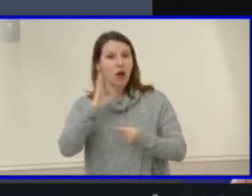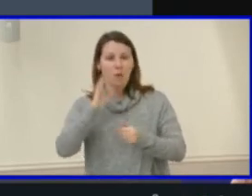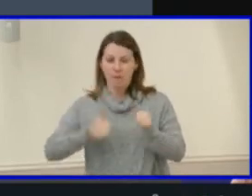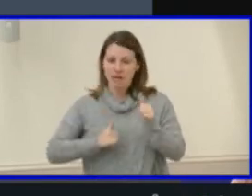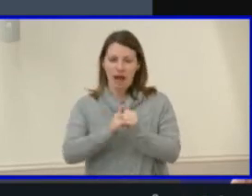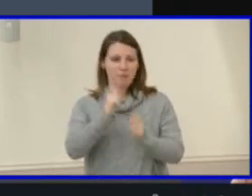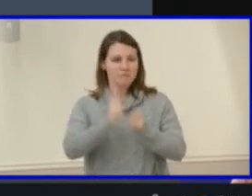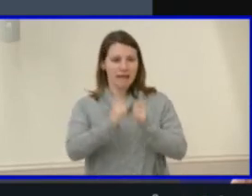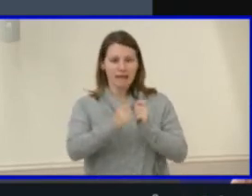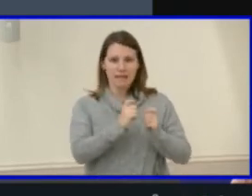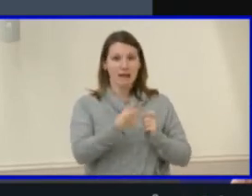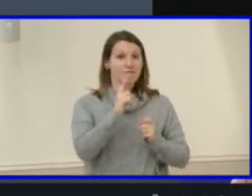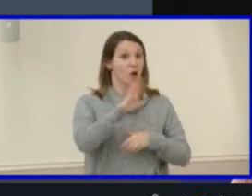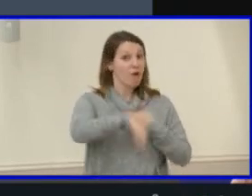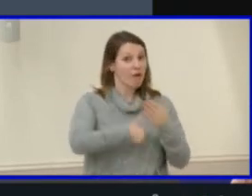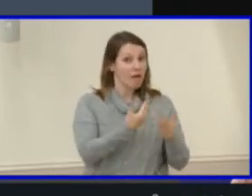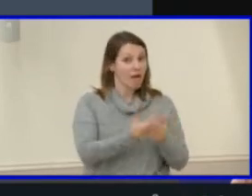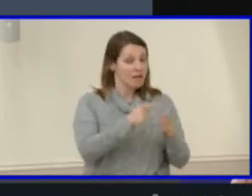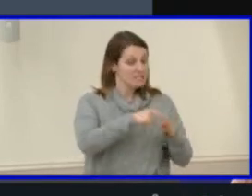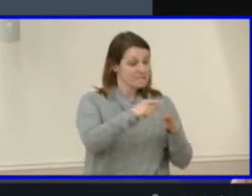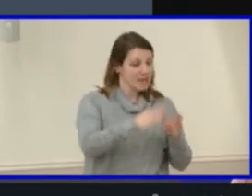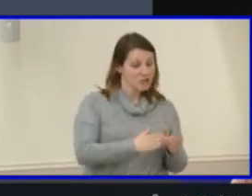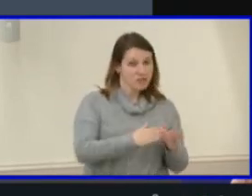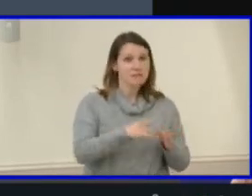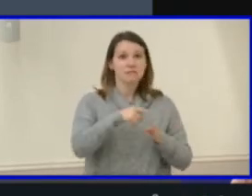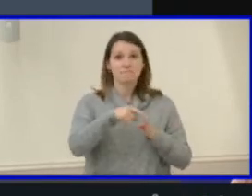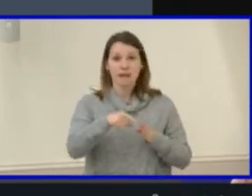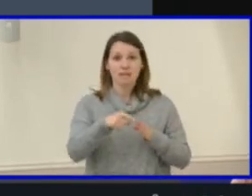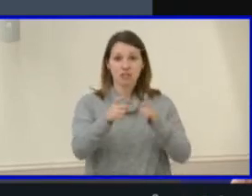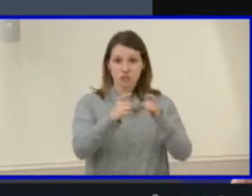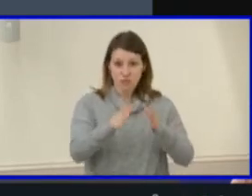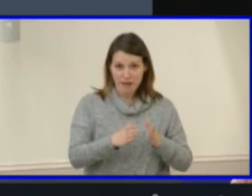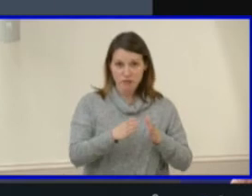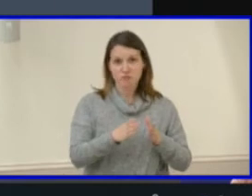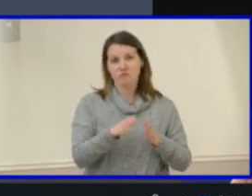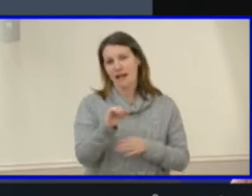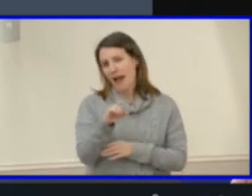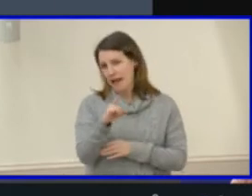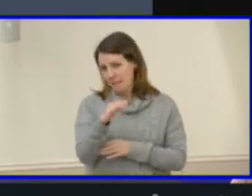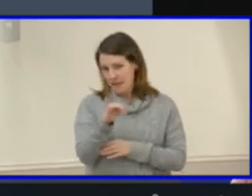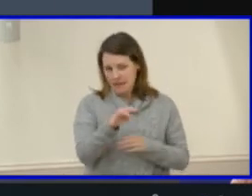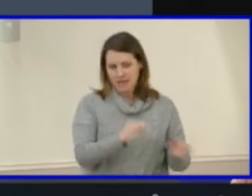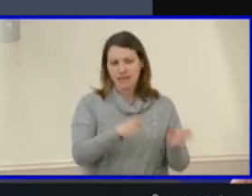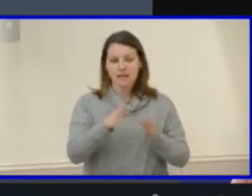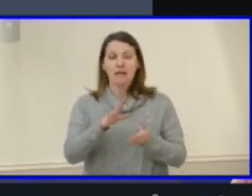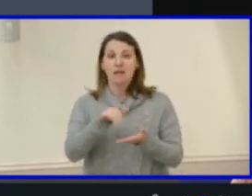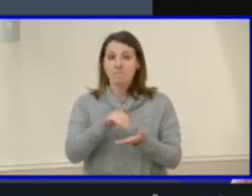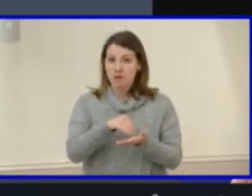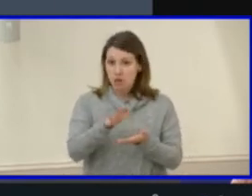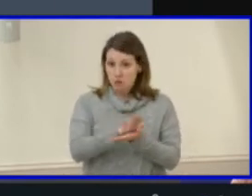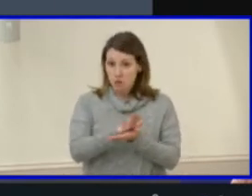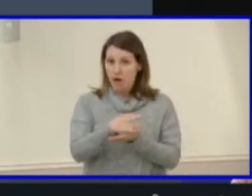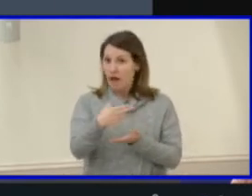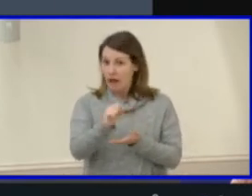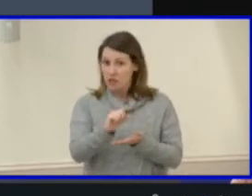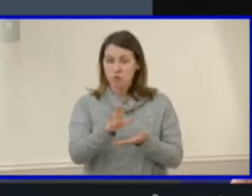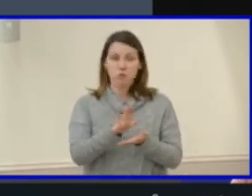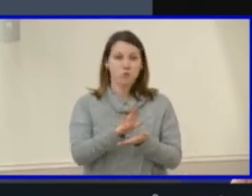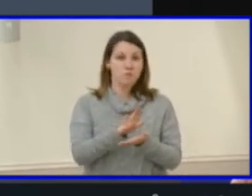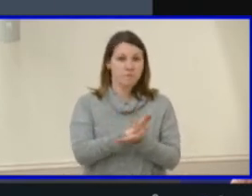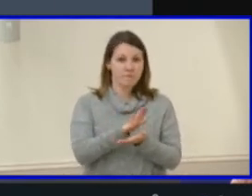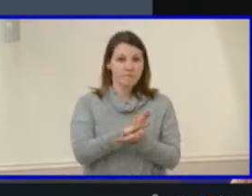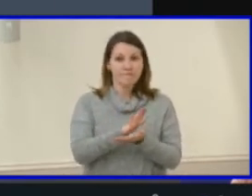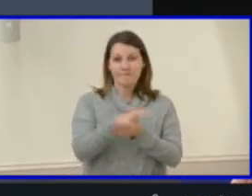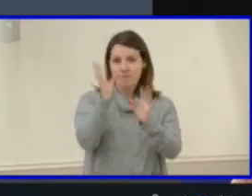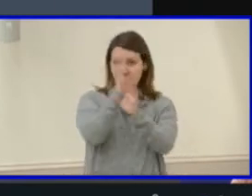all educational specialists, specialty center and program directors and administrators, middle school and high school principals and buildings, and central office